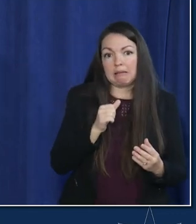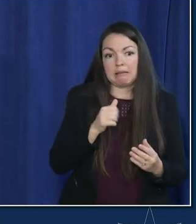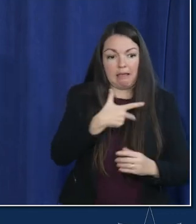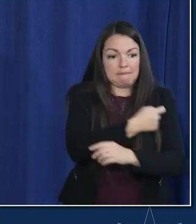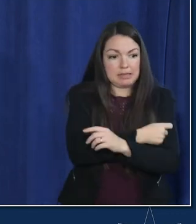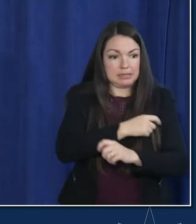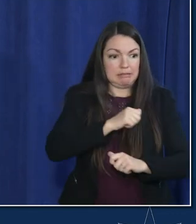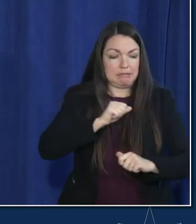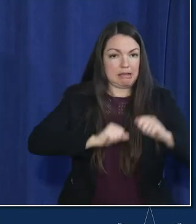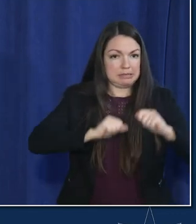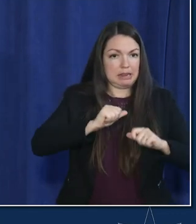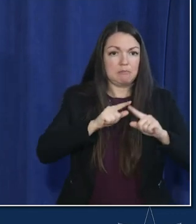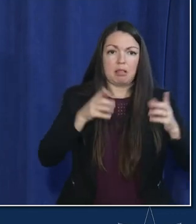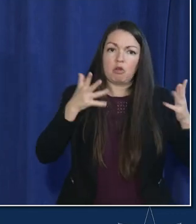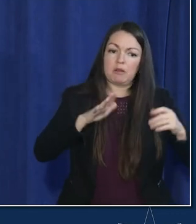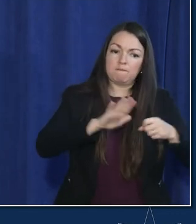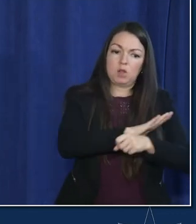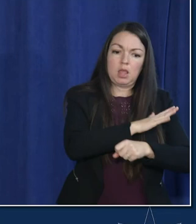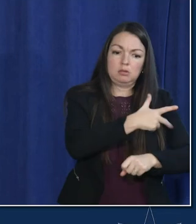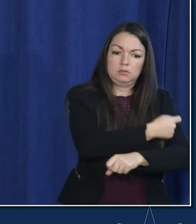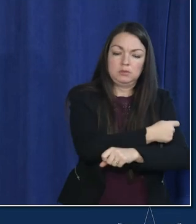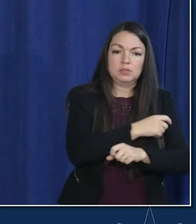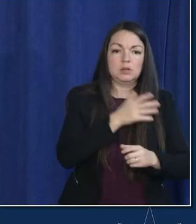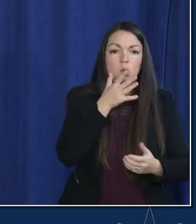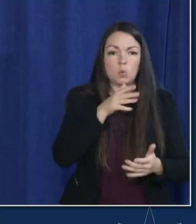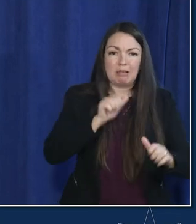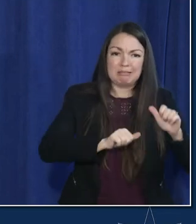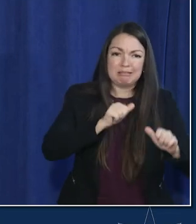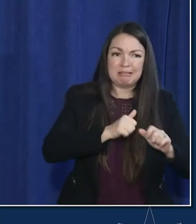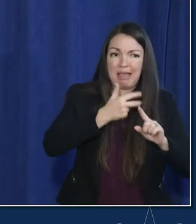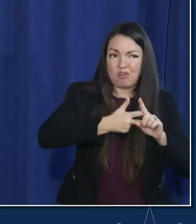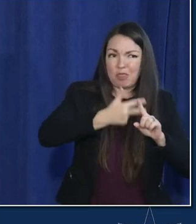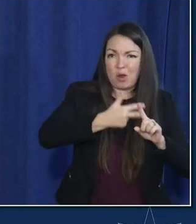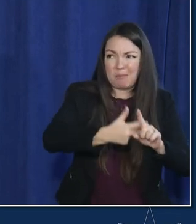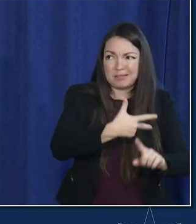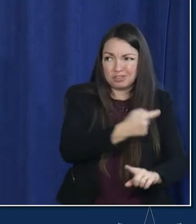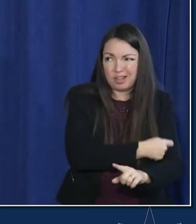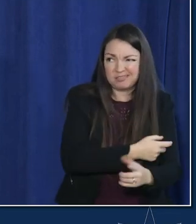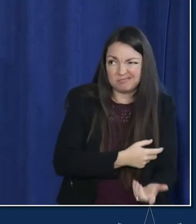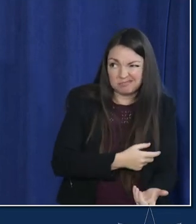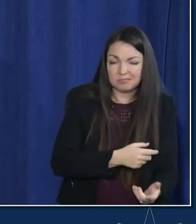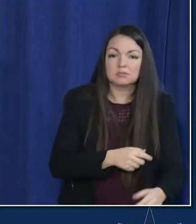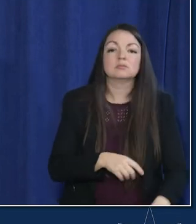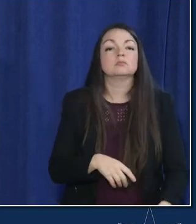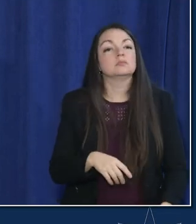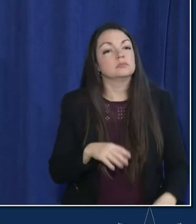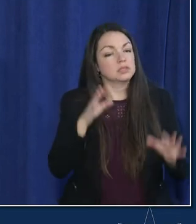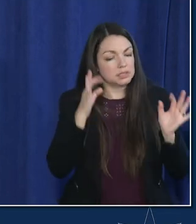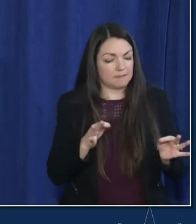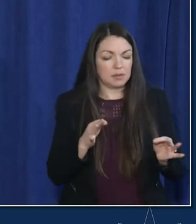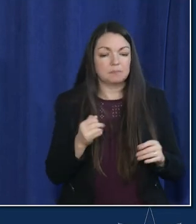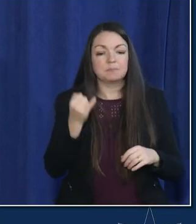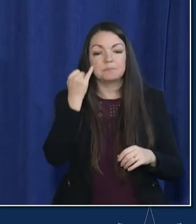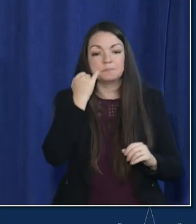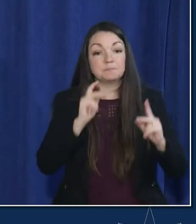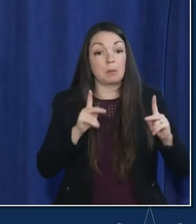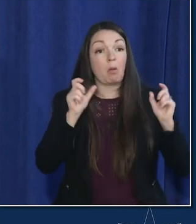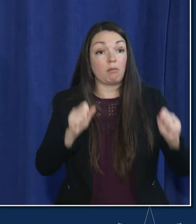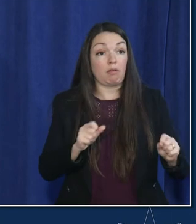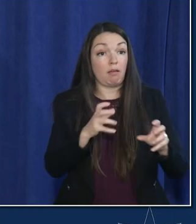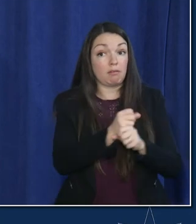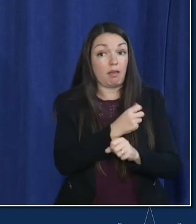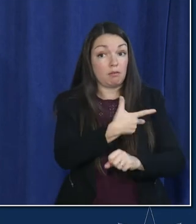they're already fully vaccinated are going to be reluctant to be getting shots every three months for example absolutely i want people to get a booster now